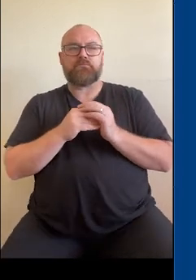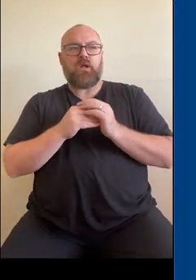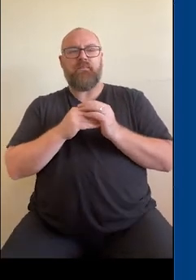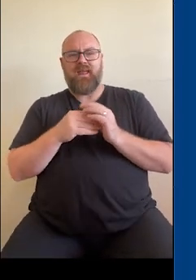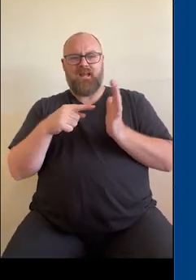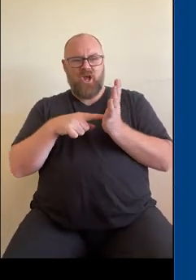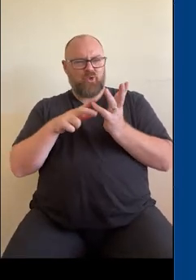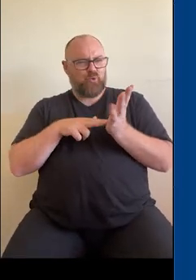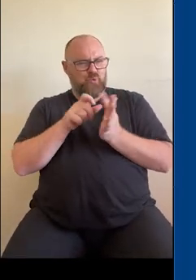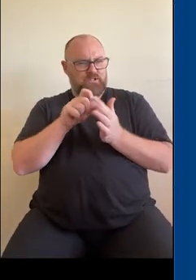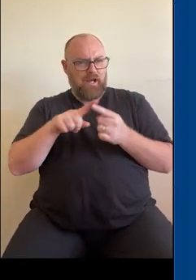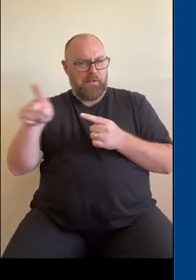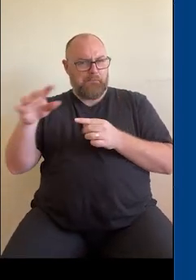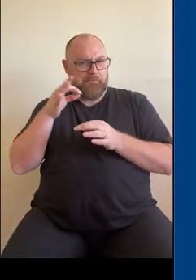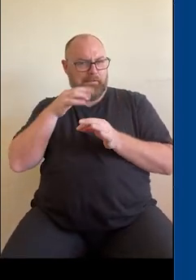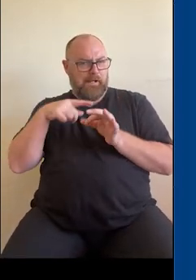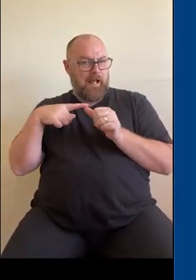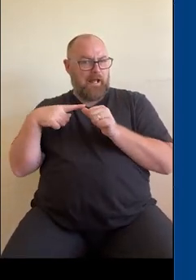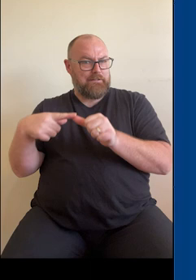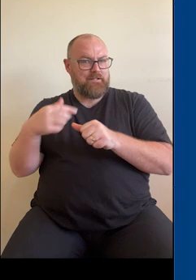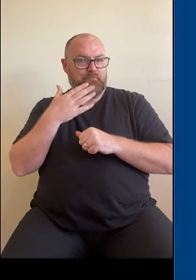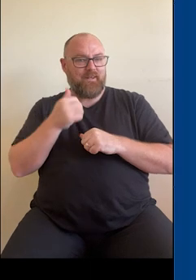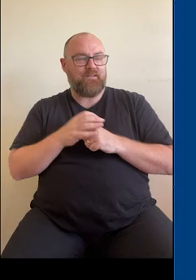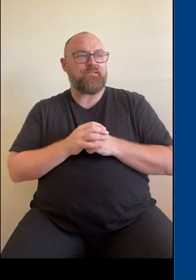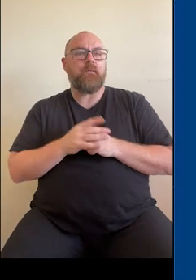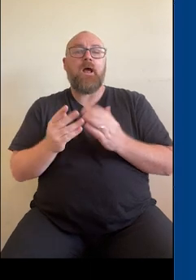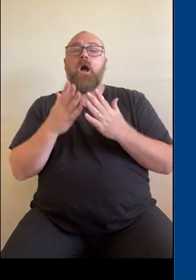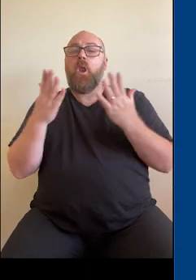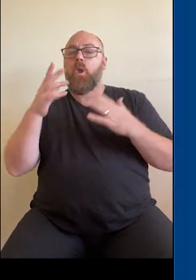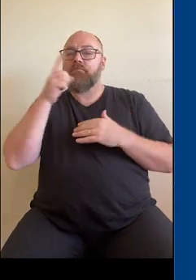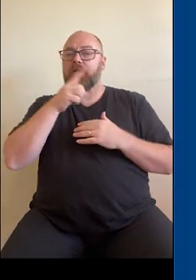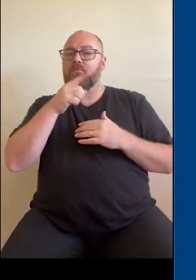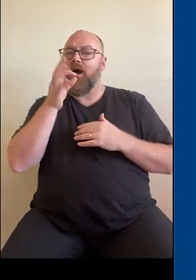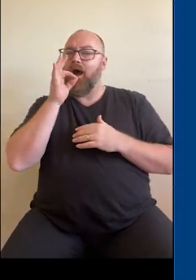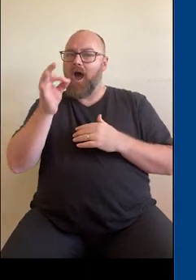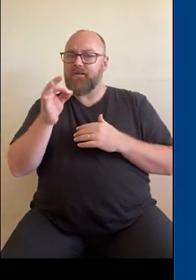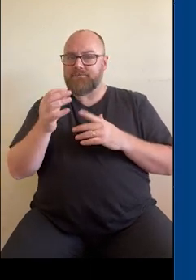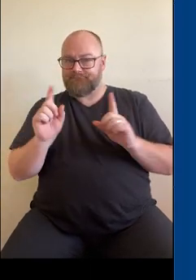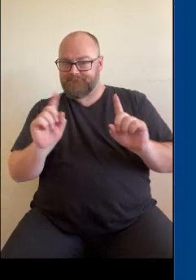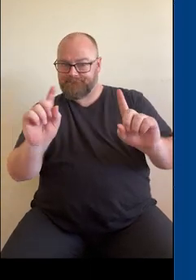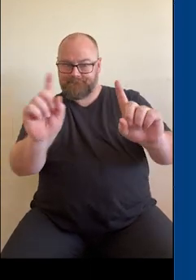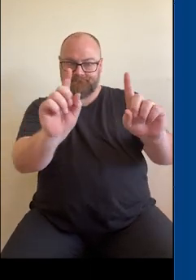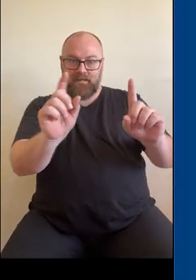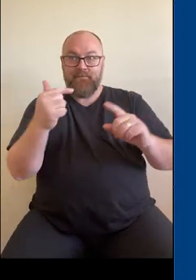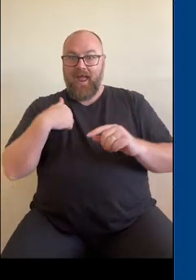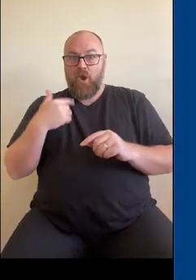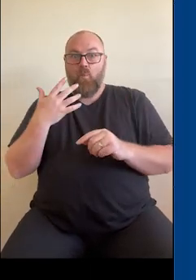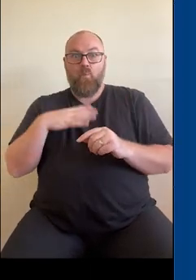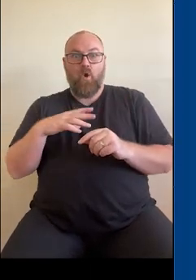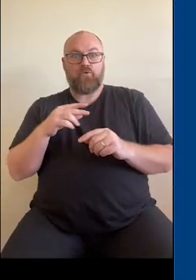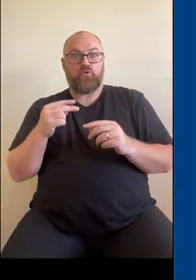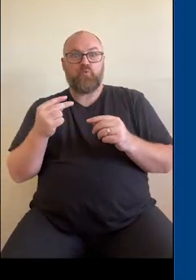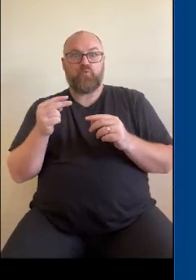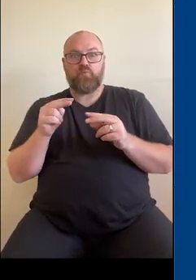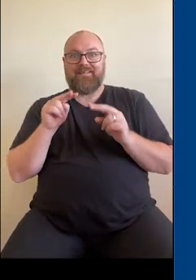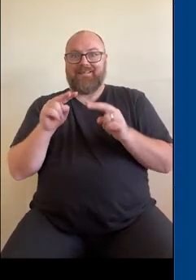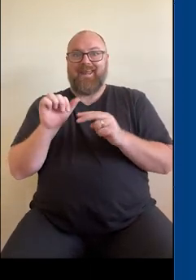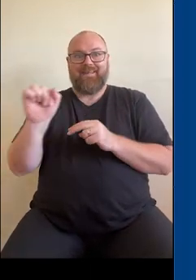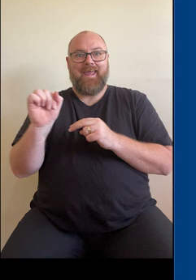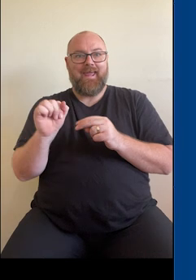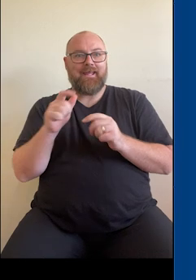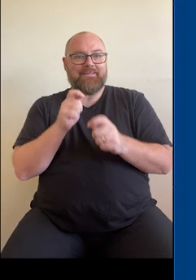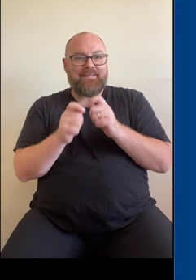might throw this one to you. This is a question that I think a lot of consumers wonder about because they want to see their test results